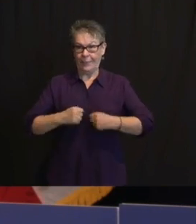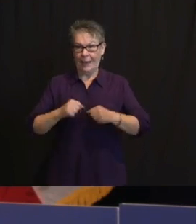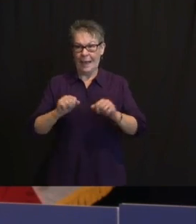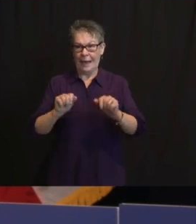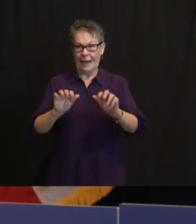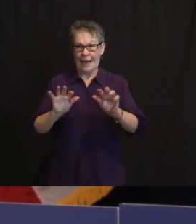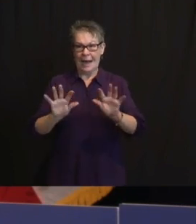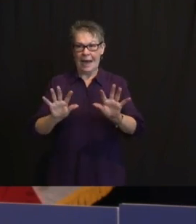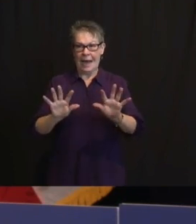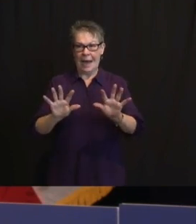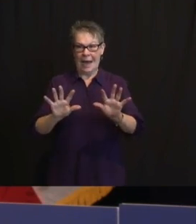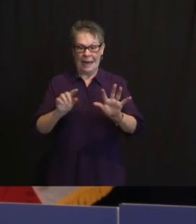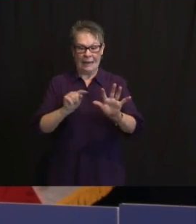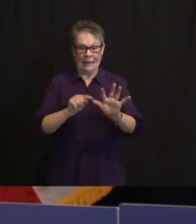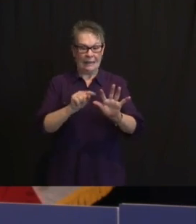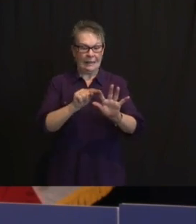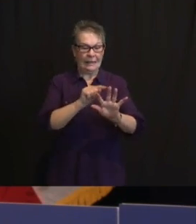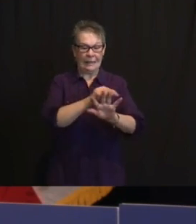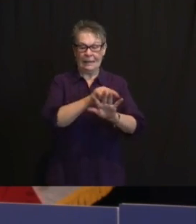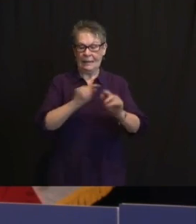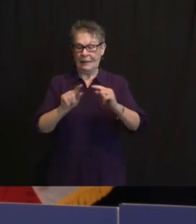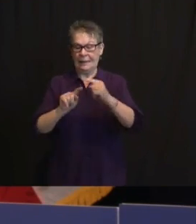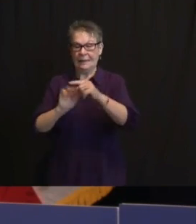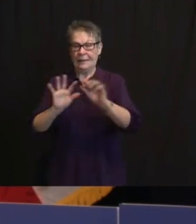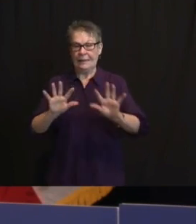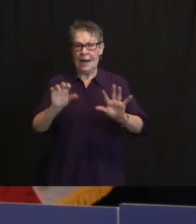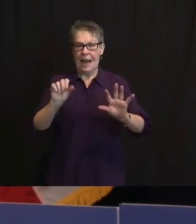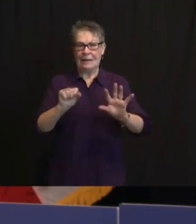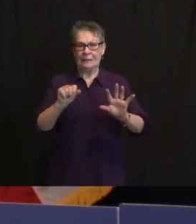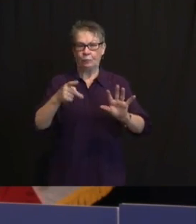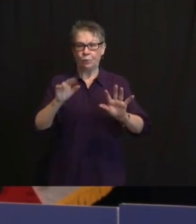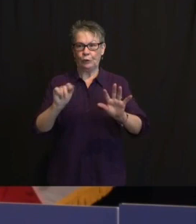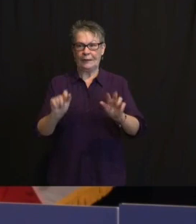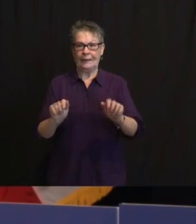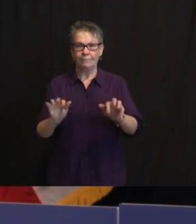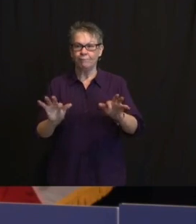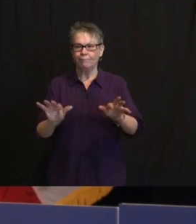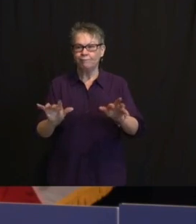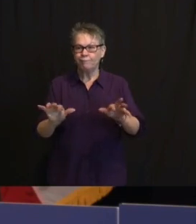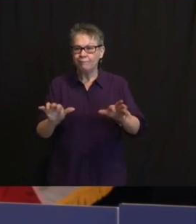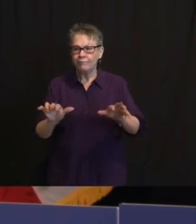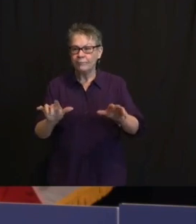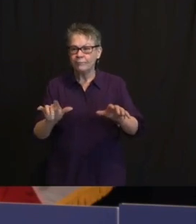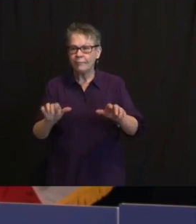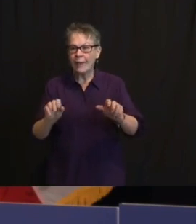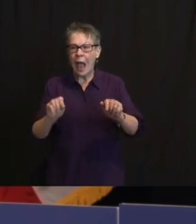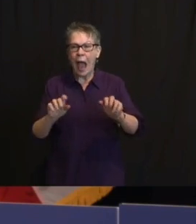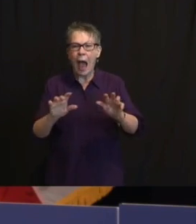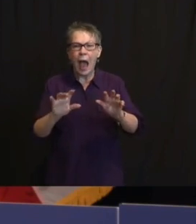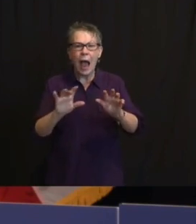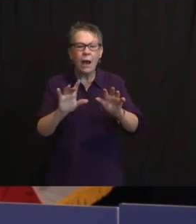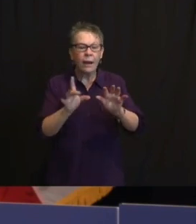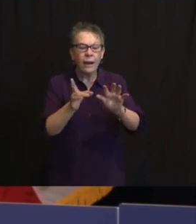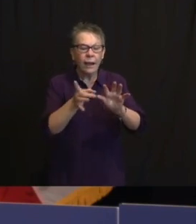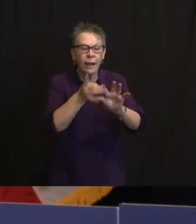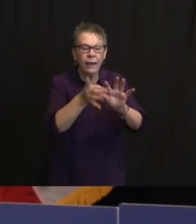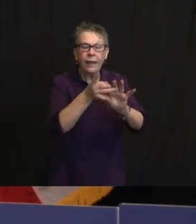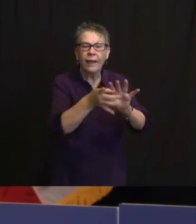AND CAUSES INFECTION IN CELLS. AND THE WAY THAT I INFECT CELLS IS BY GRABBING ONTO THEM WITH MY HANDS.